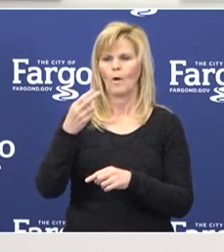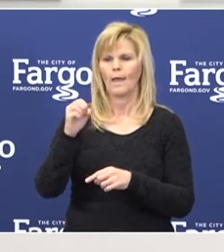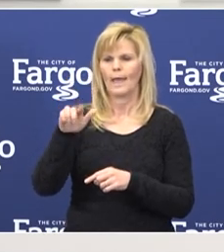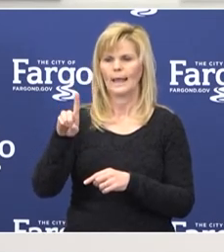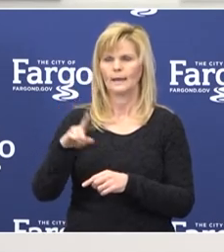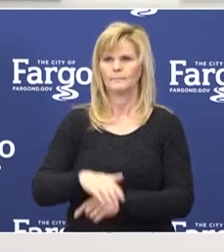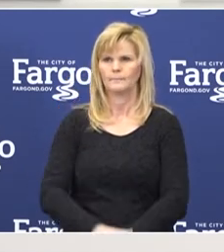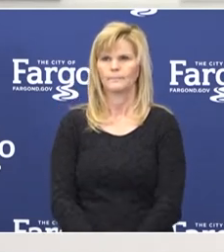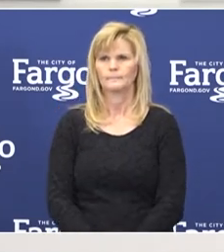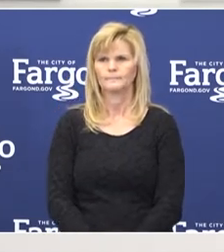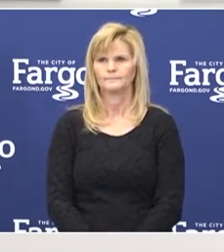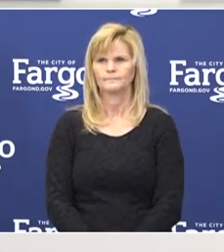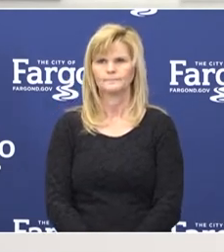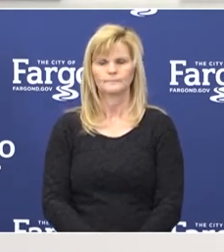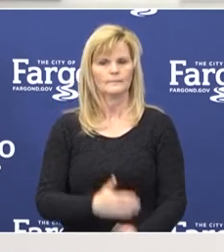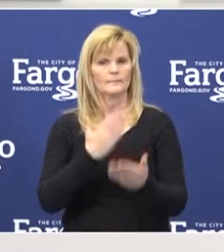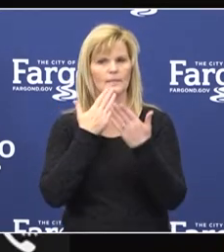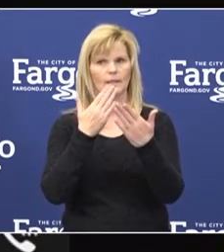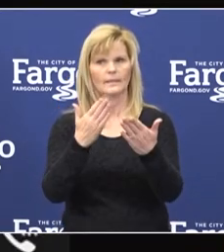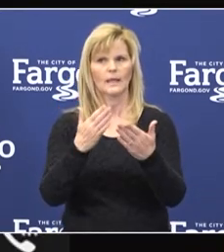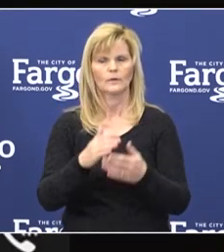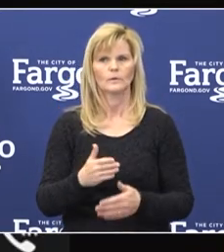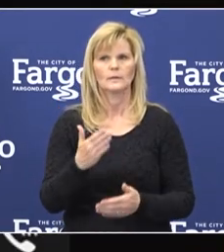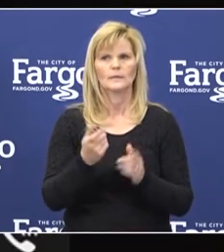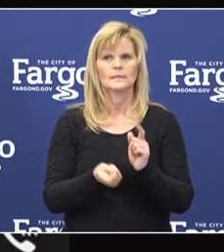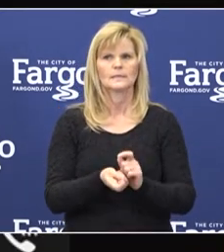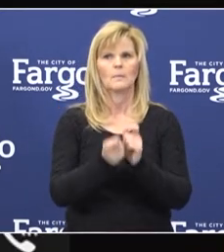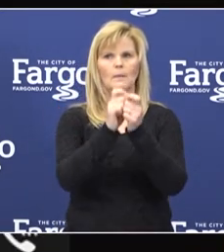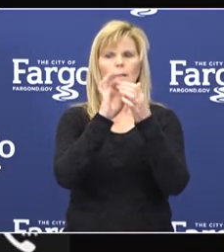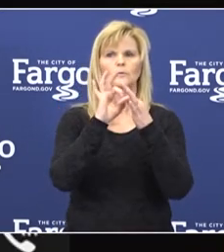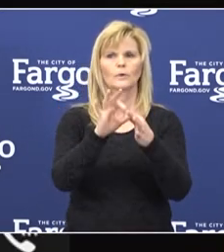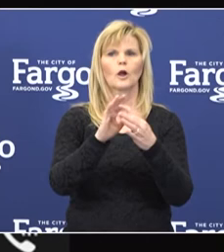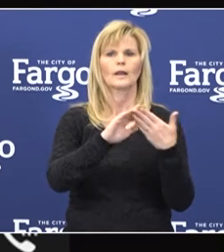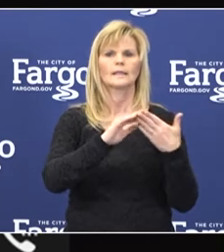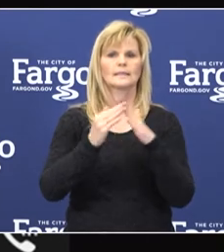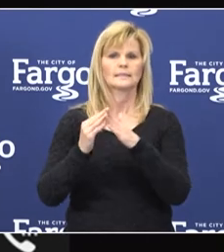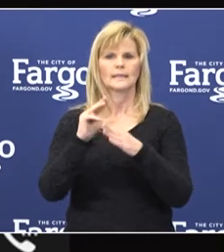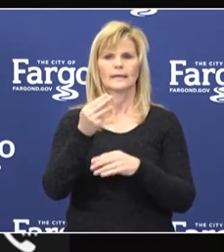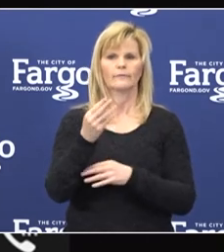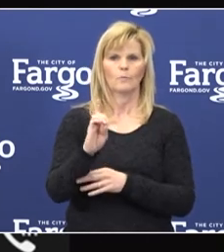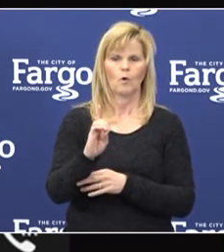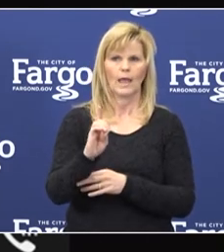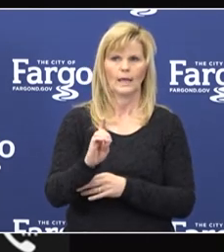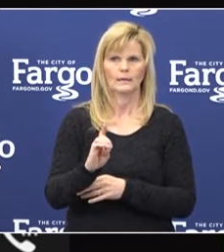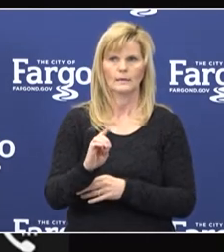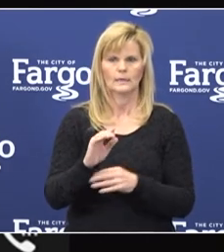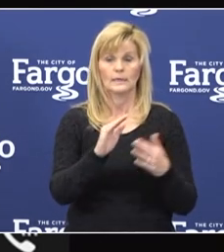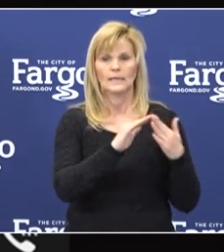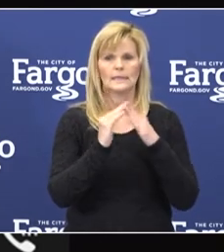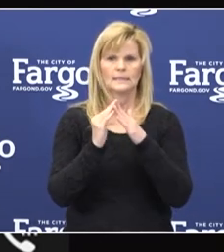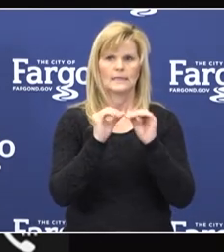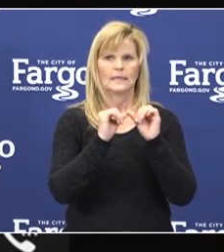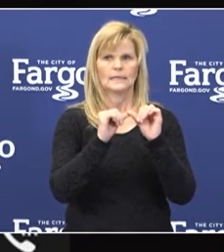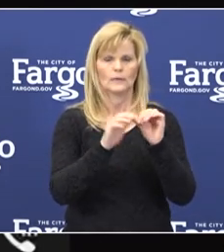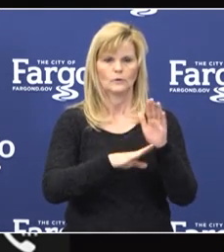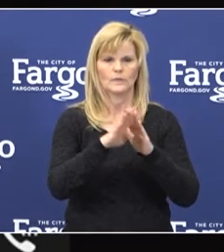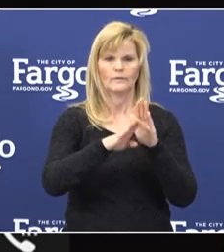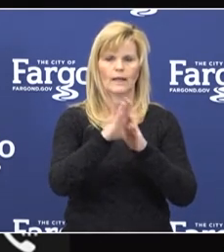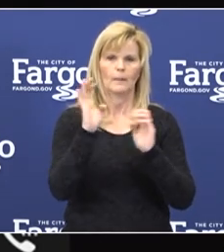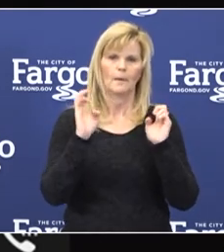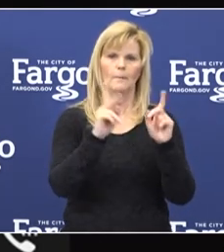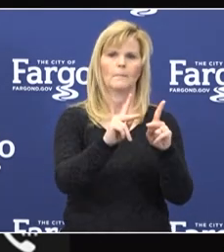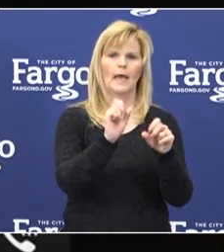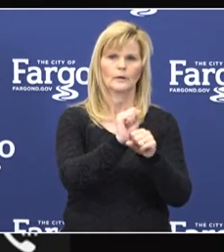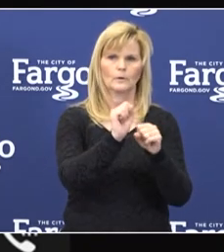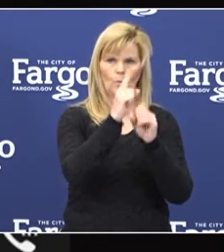Thank you, Mayor Mahoney. Some updates regarding the city of Moorhead. The city continues to develop its back to